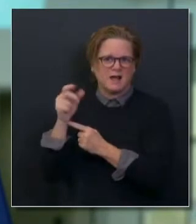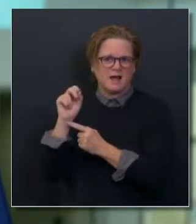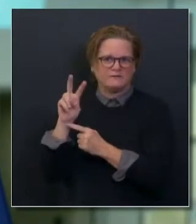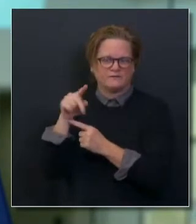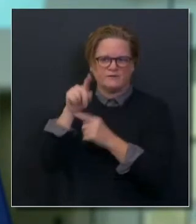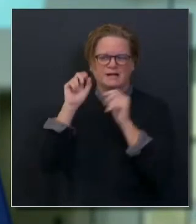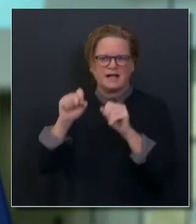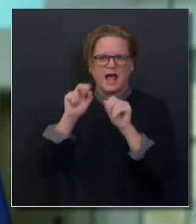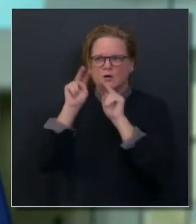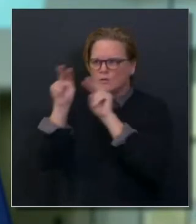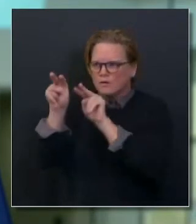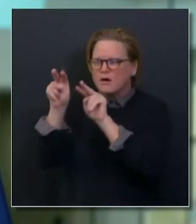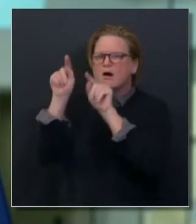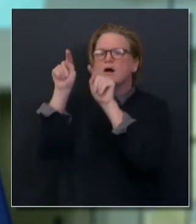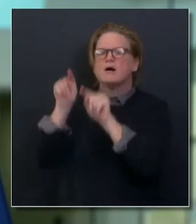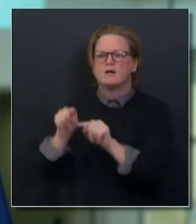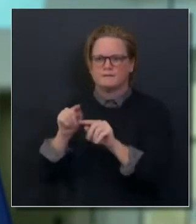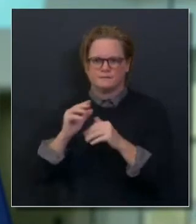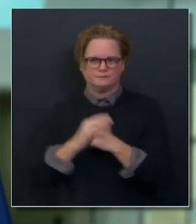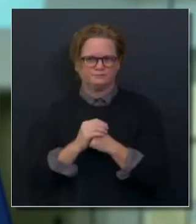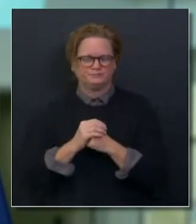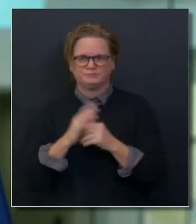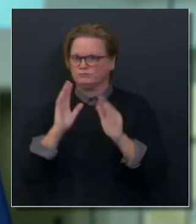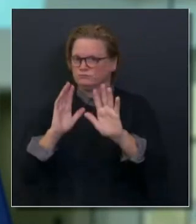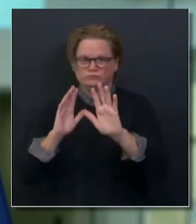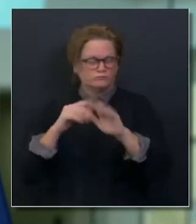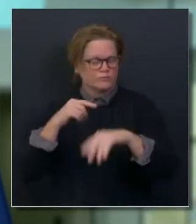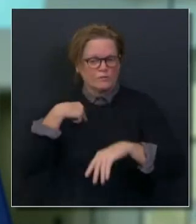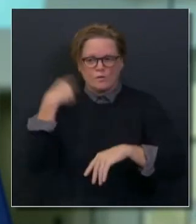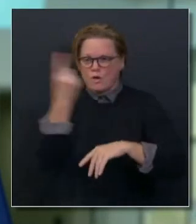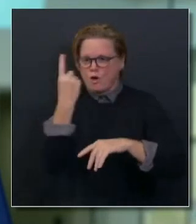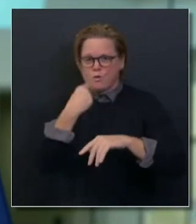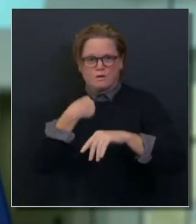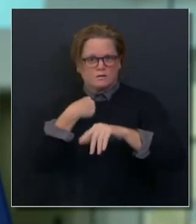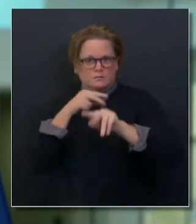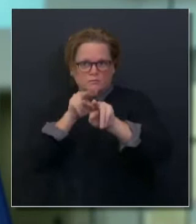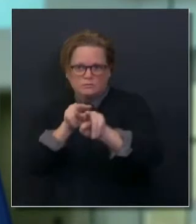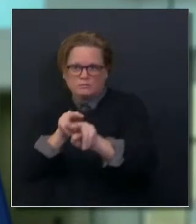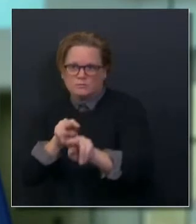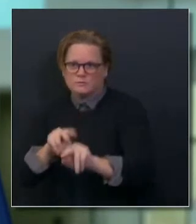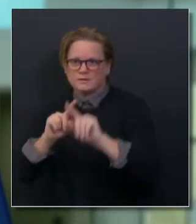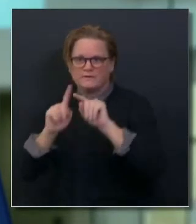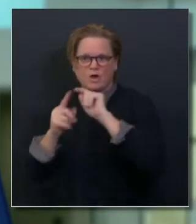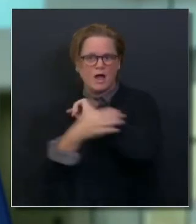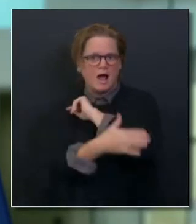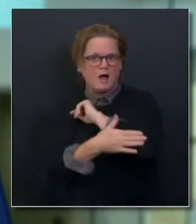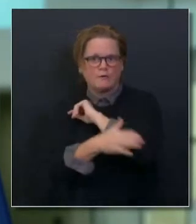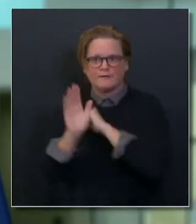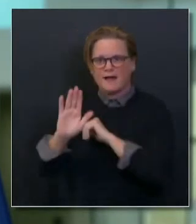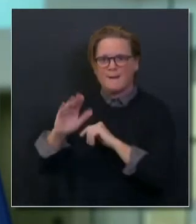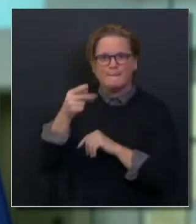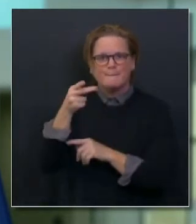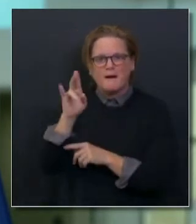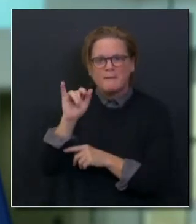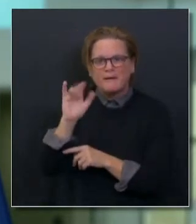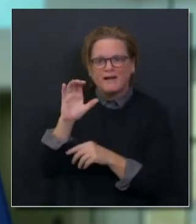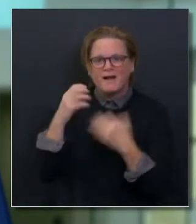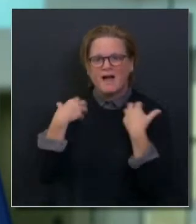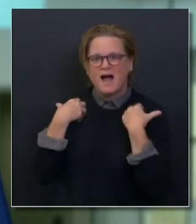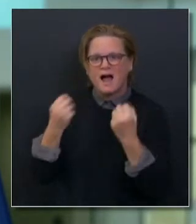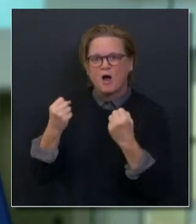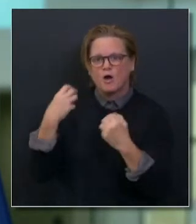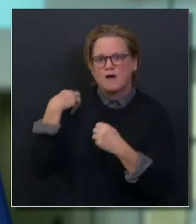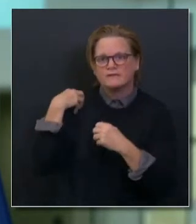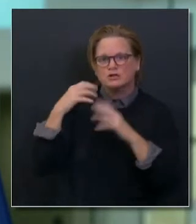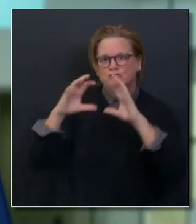working with our counties, we always do, we always have, with really discussing what the priority groups are, getting